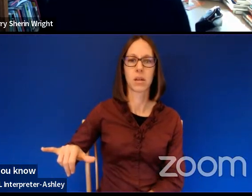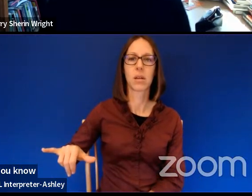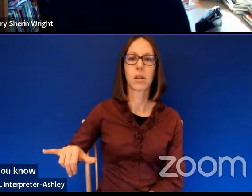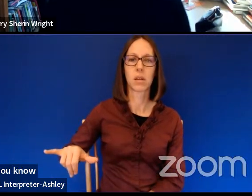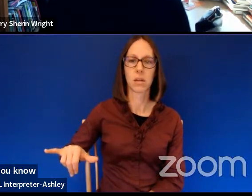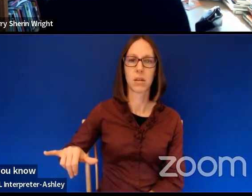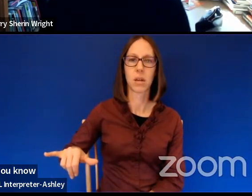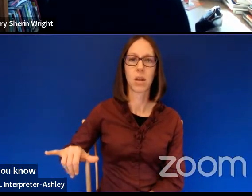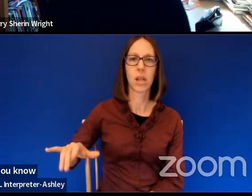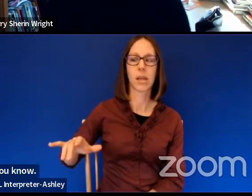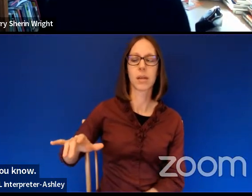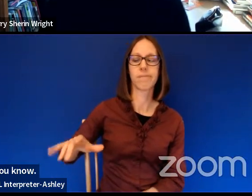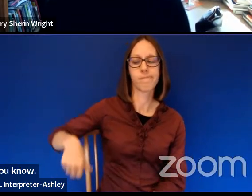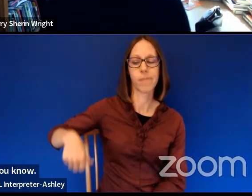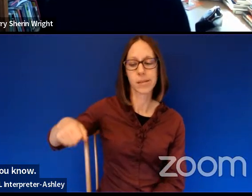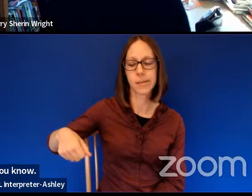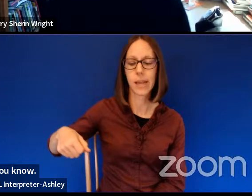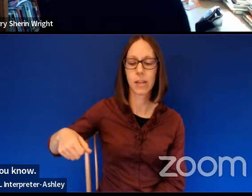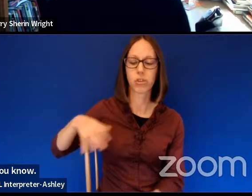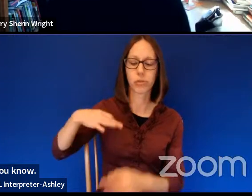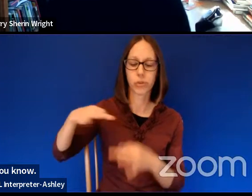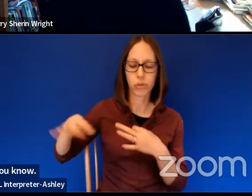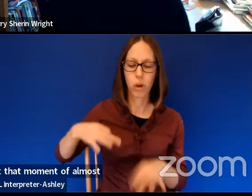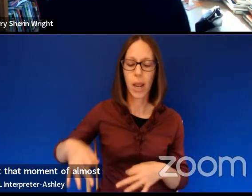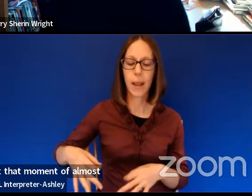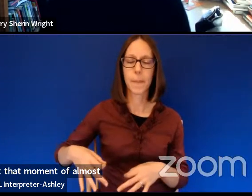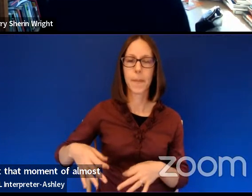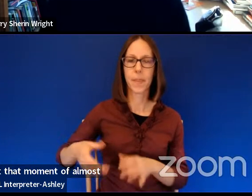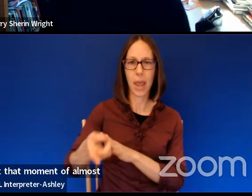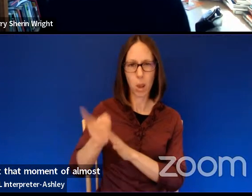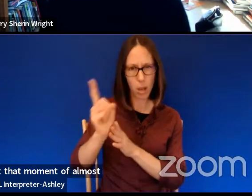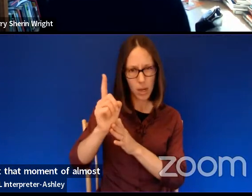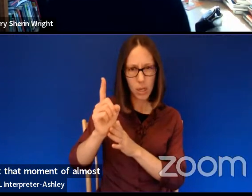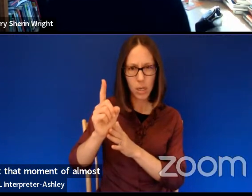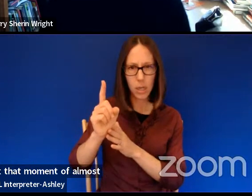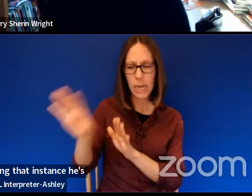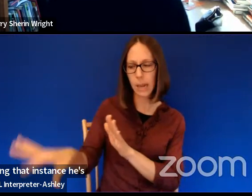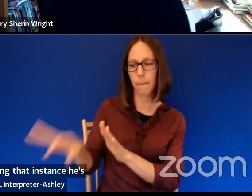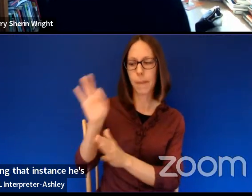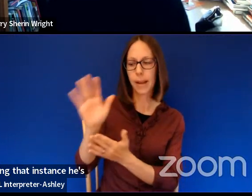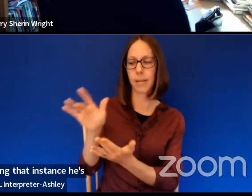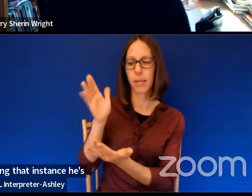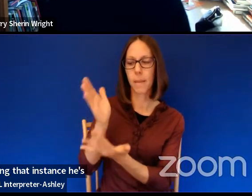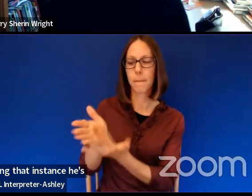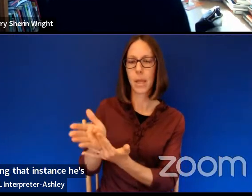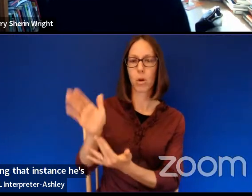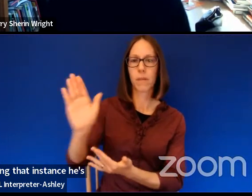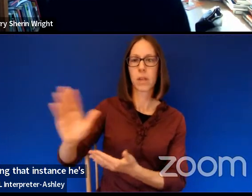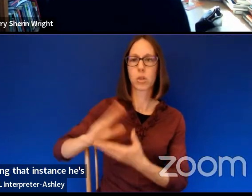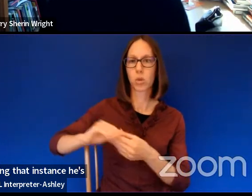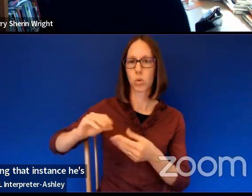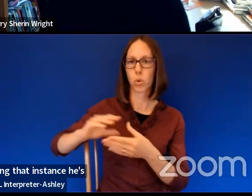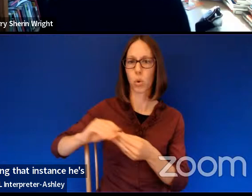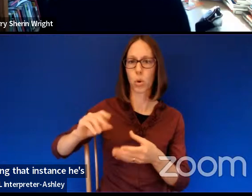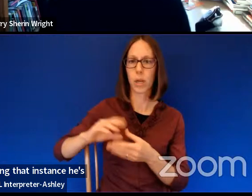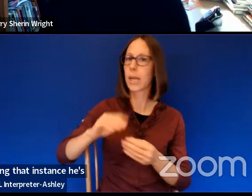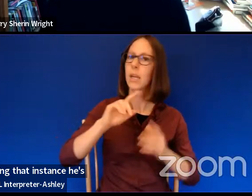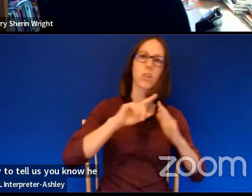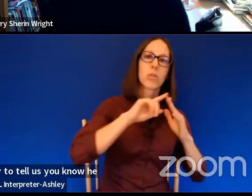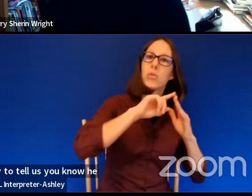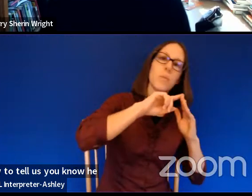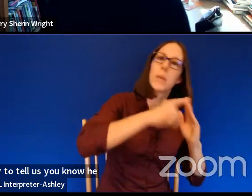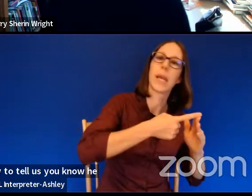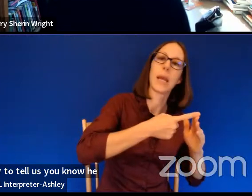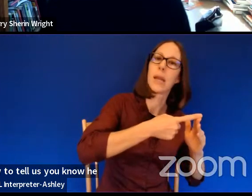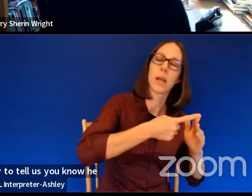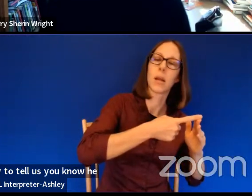almost hesitation that he's describing, that instance, he's picked the middle of the story to tell us, you know, he doesn't say, by the way, me